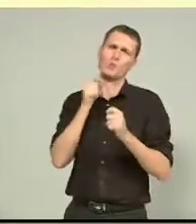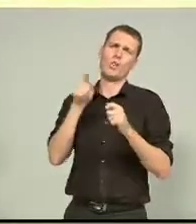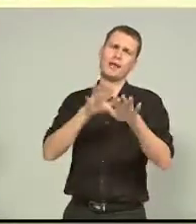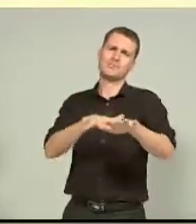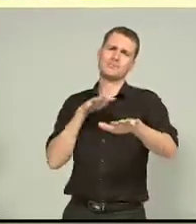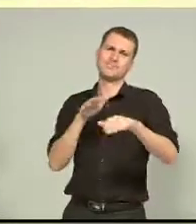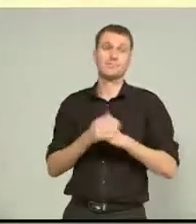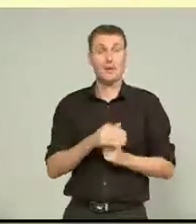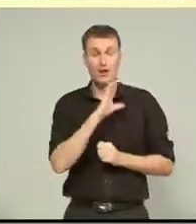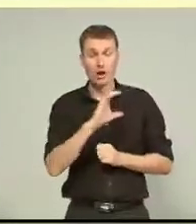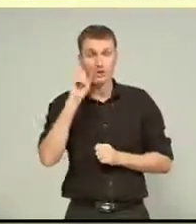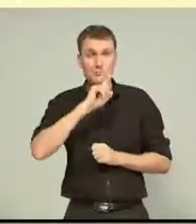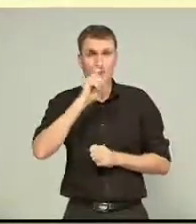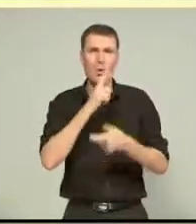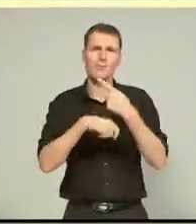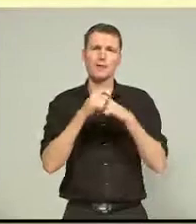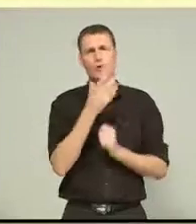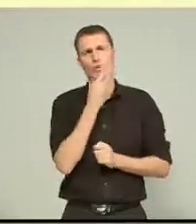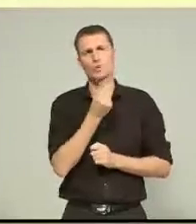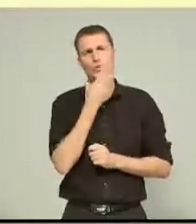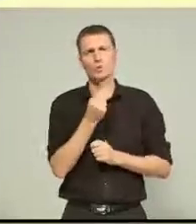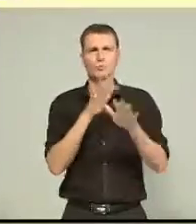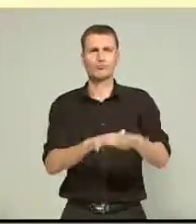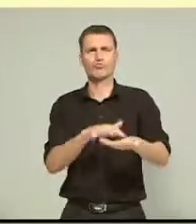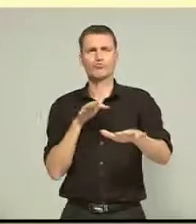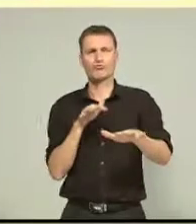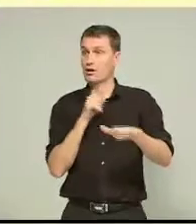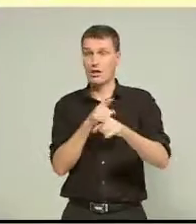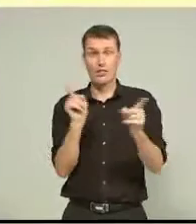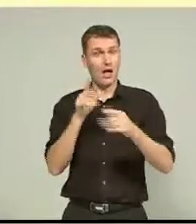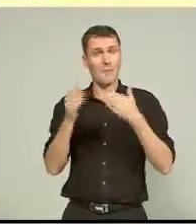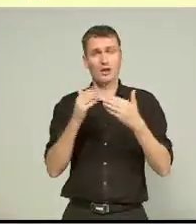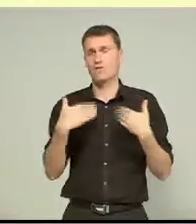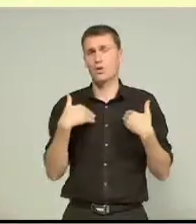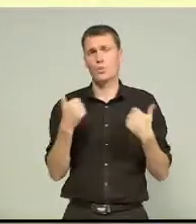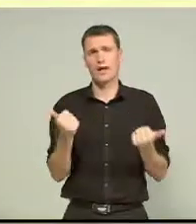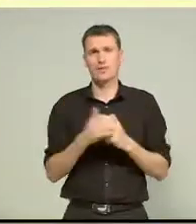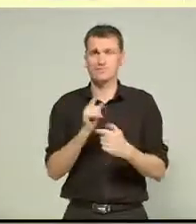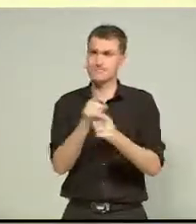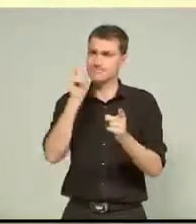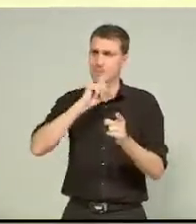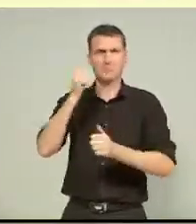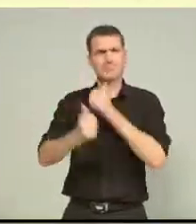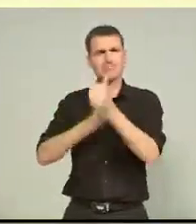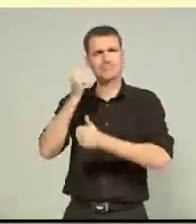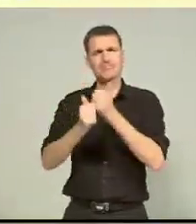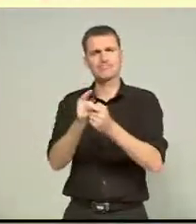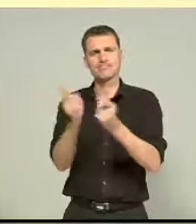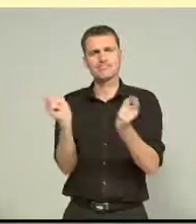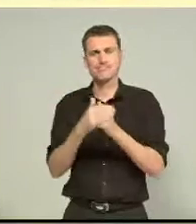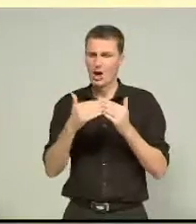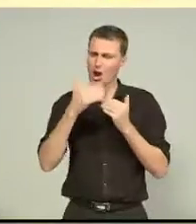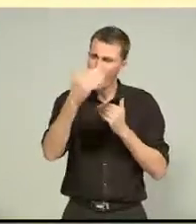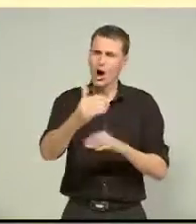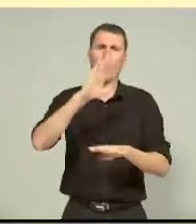something that Christchurch people have become accustomed to dealing with, and deal with very well. And I think people need to be complimented on that. It's long-term